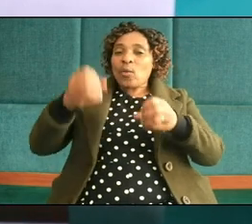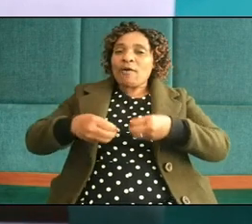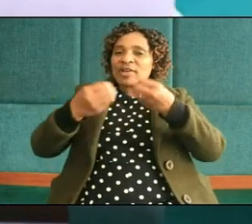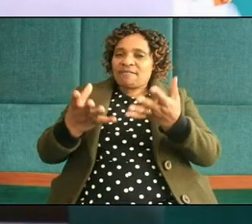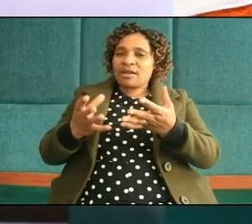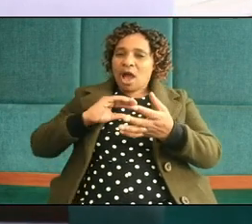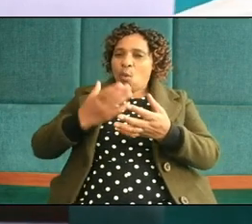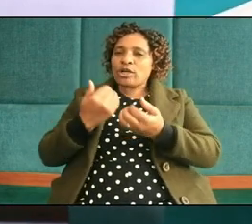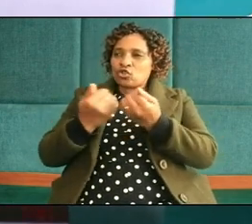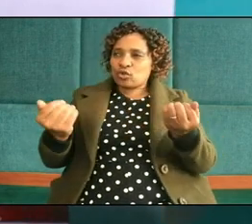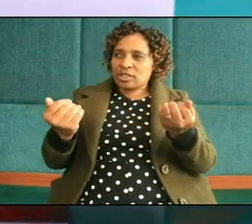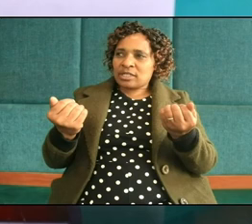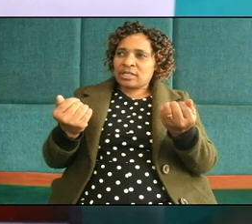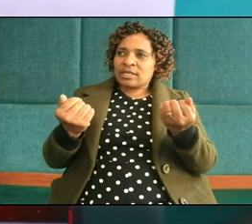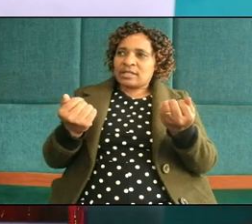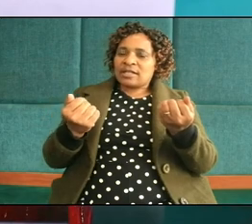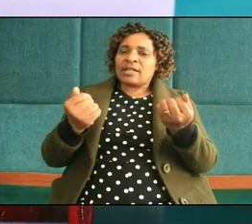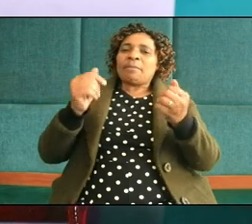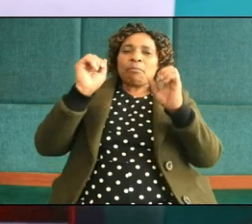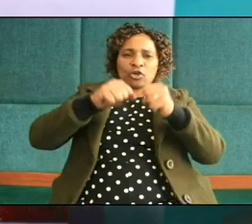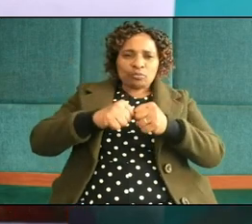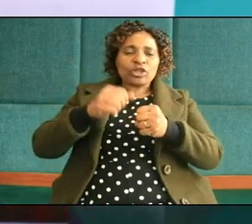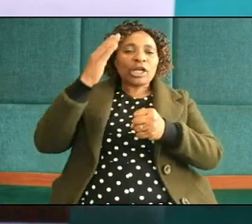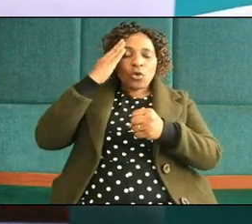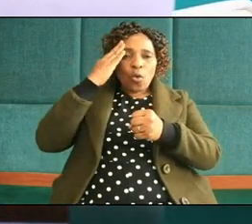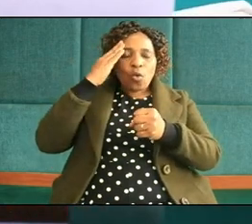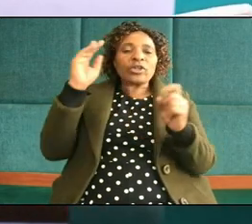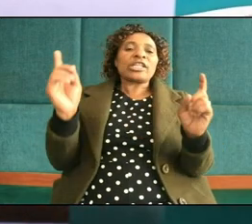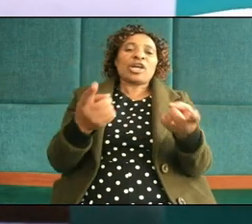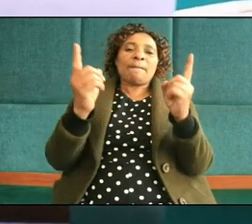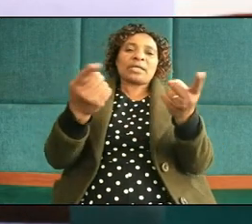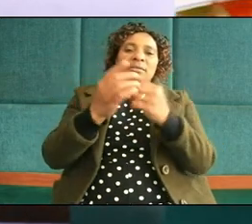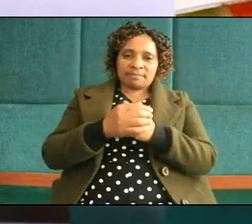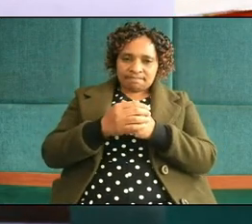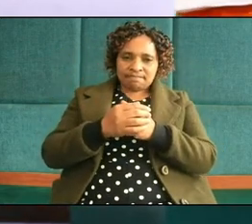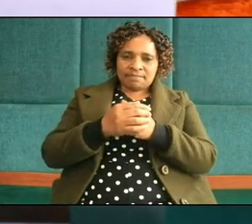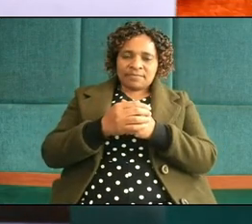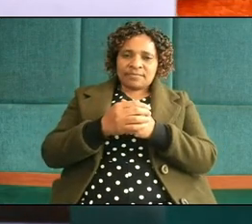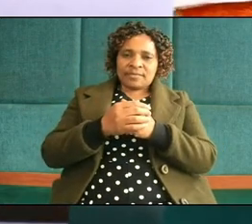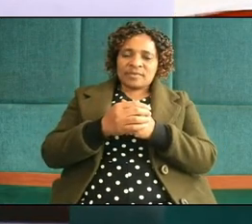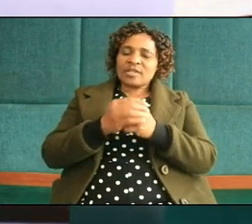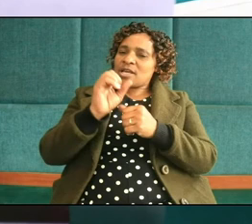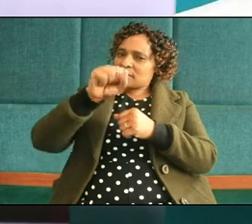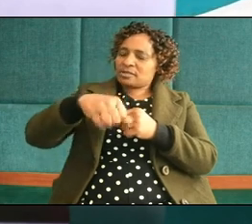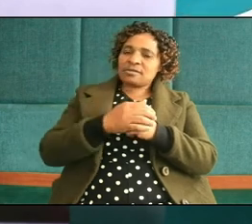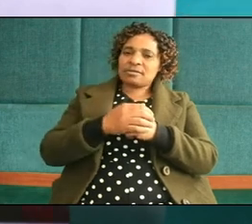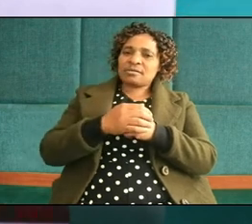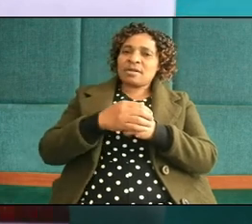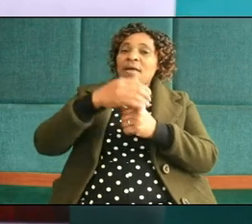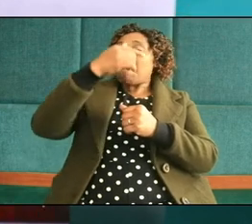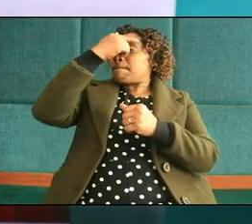the Lord is my shepherd fear not because